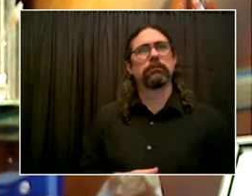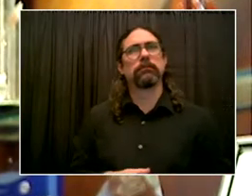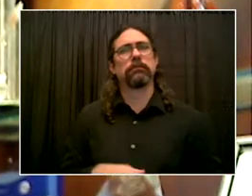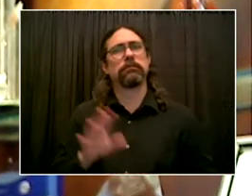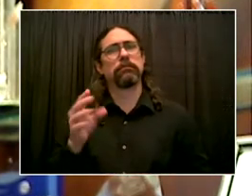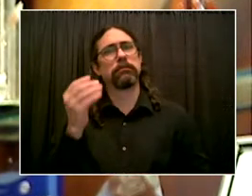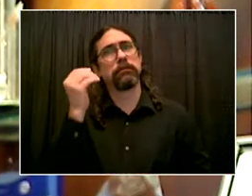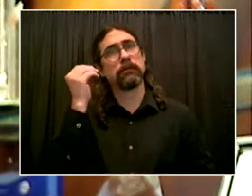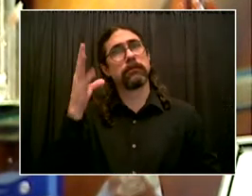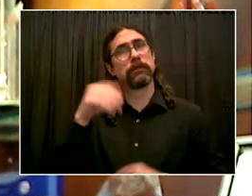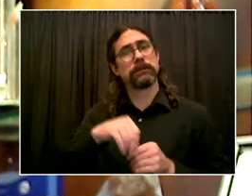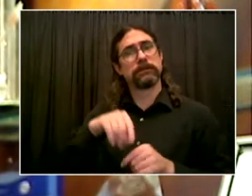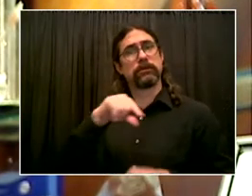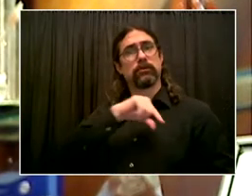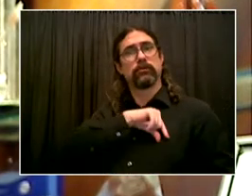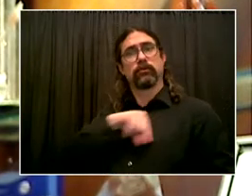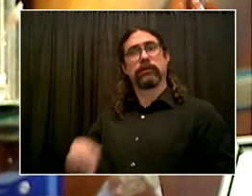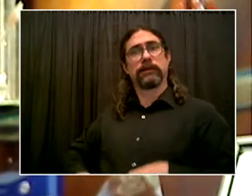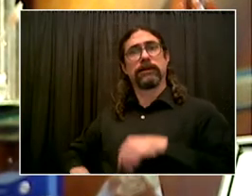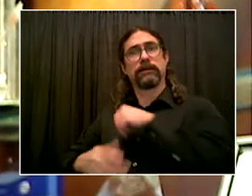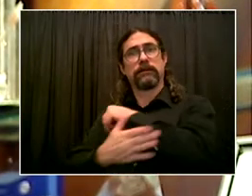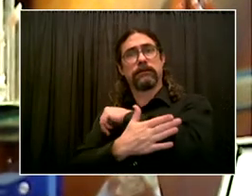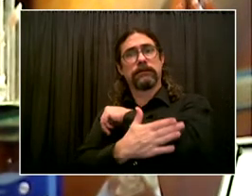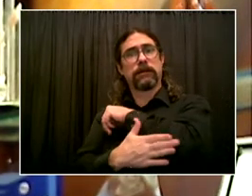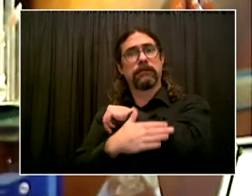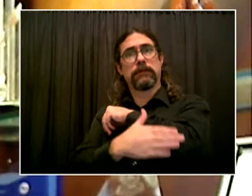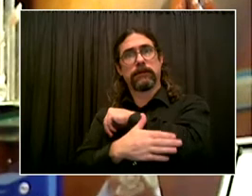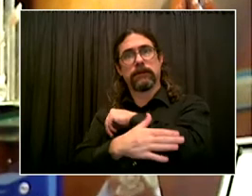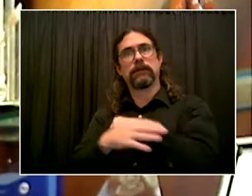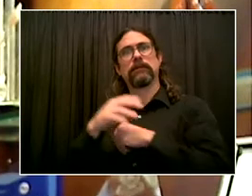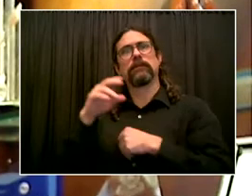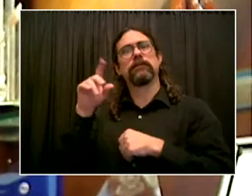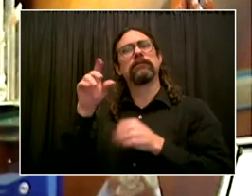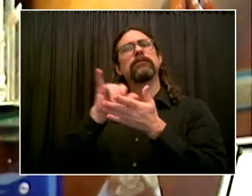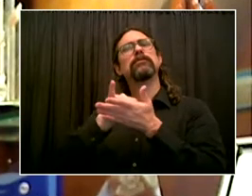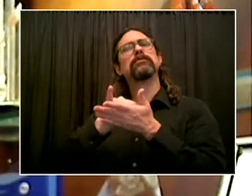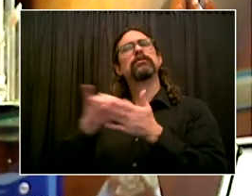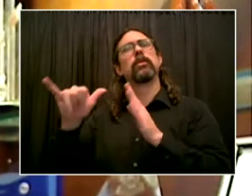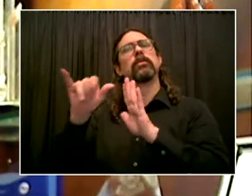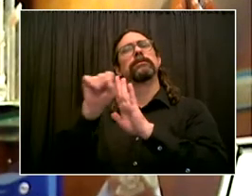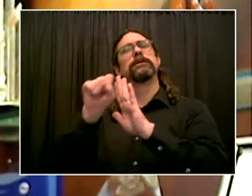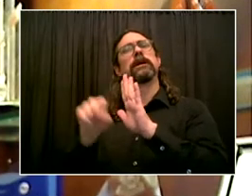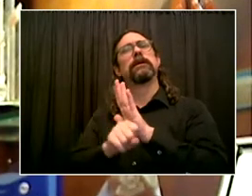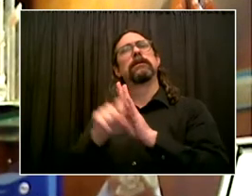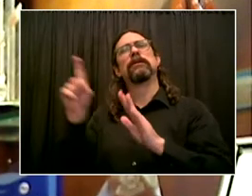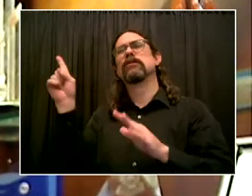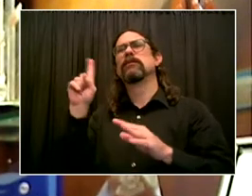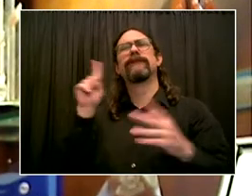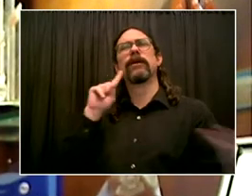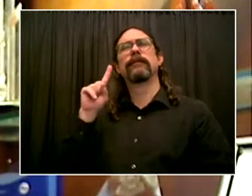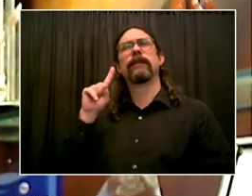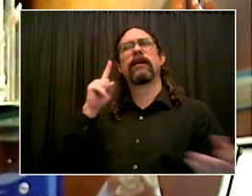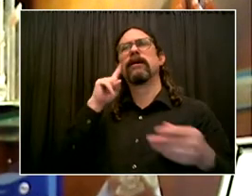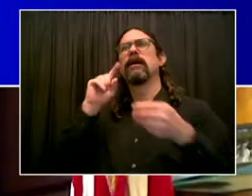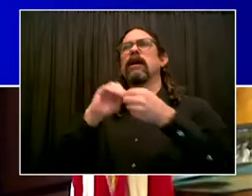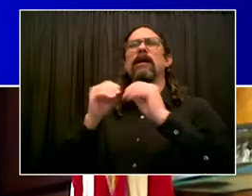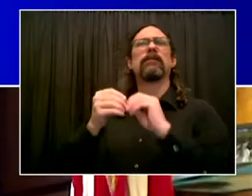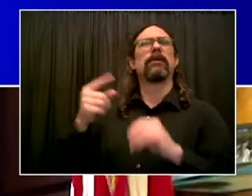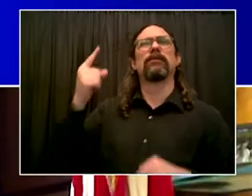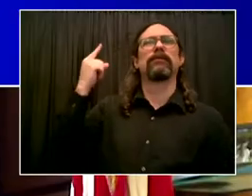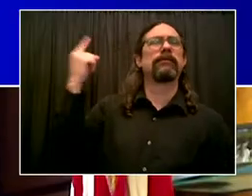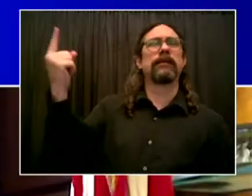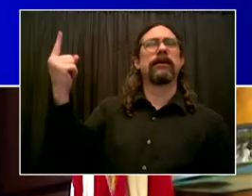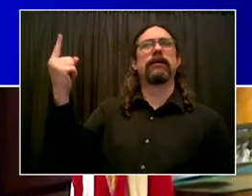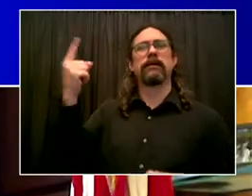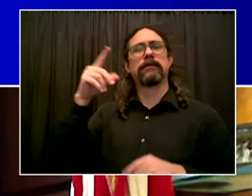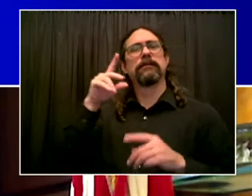think we might have picked close to the 90% mark now, and we still have a long way to go to get to that 100% mark. So thank you, Mr. Mayor. I got